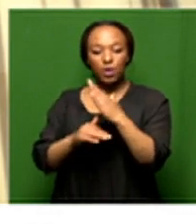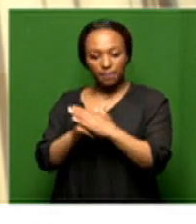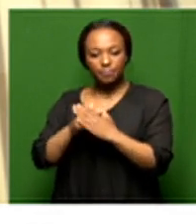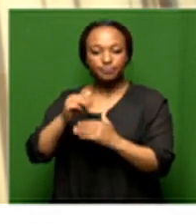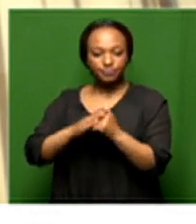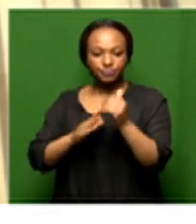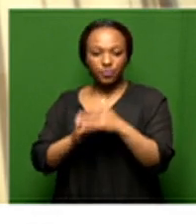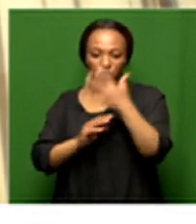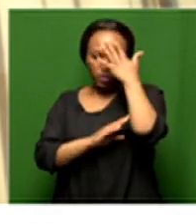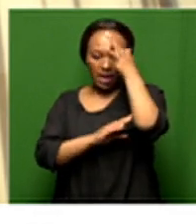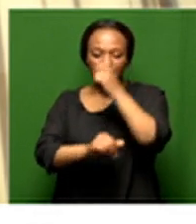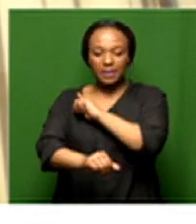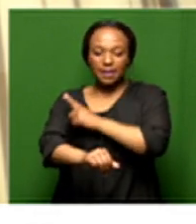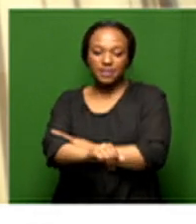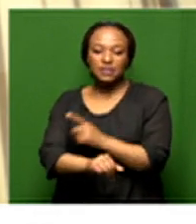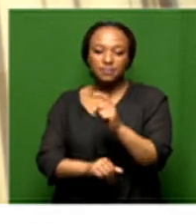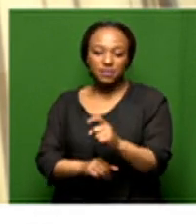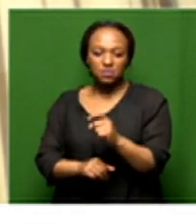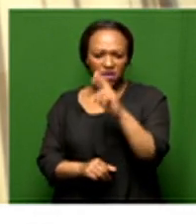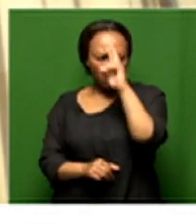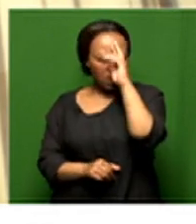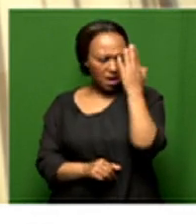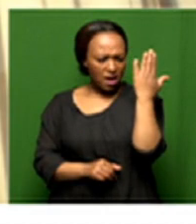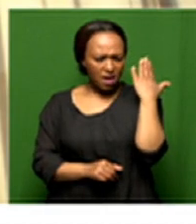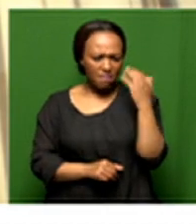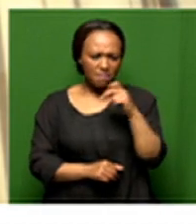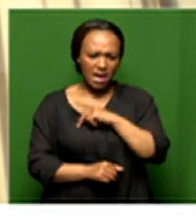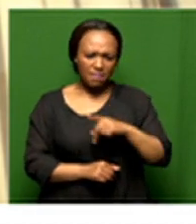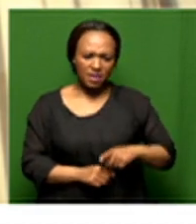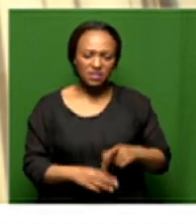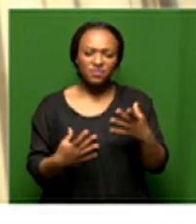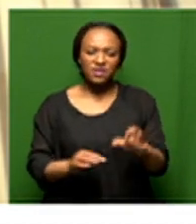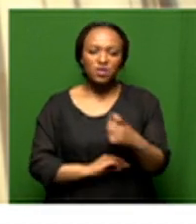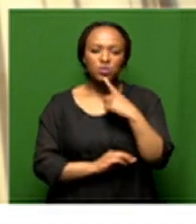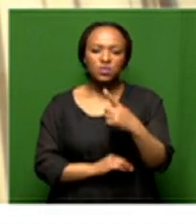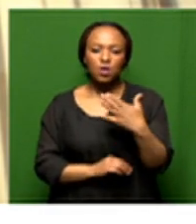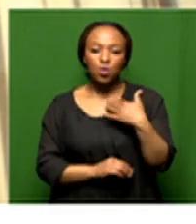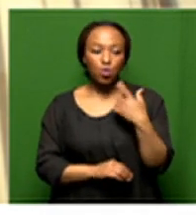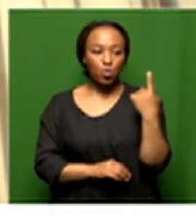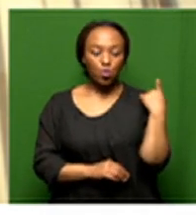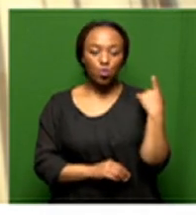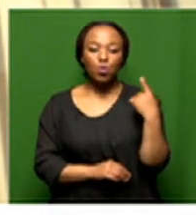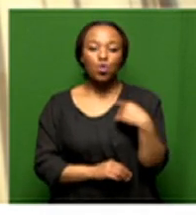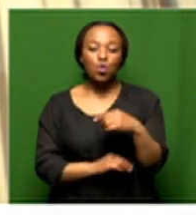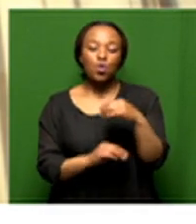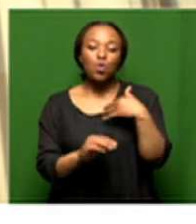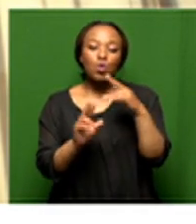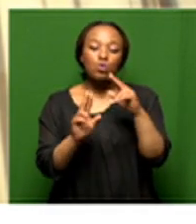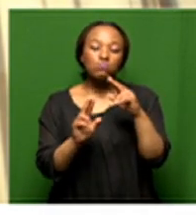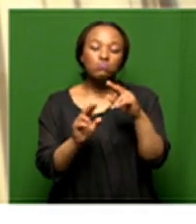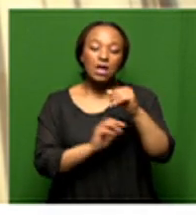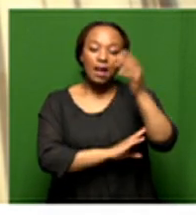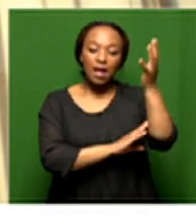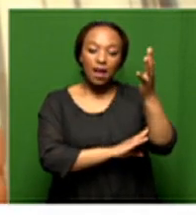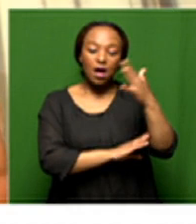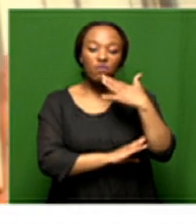that state capacity if you remember the president keeps on saying even during the state of the nation address the inaugural address of the